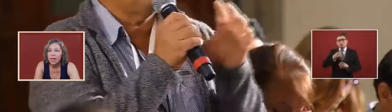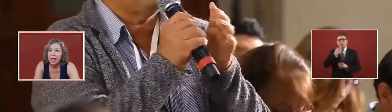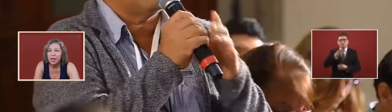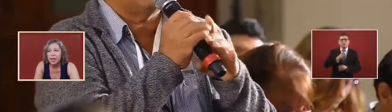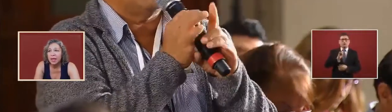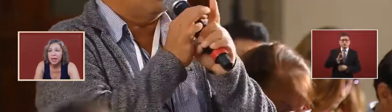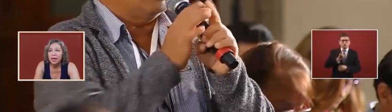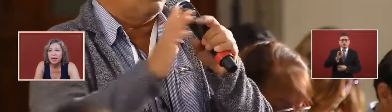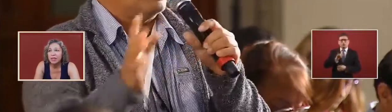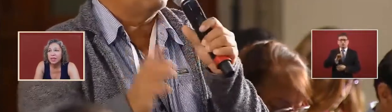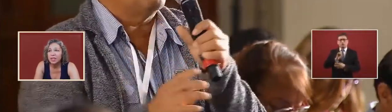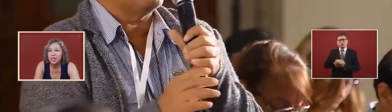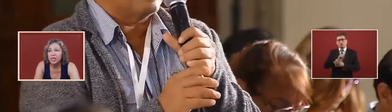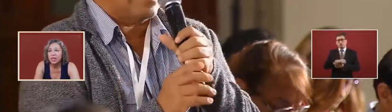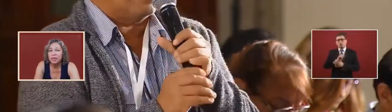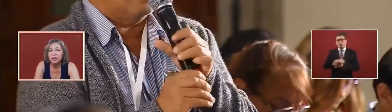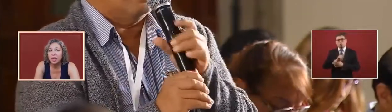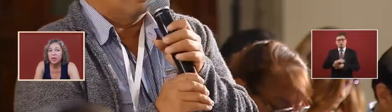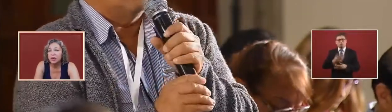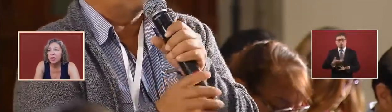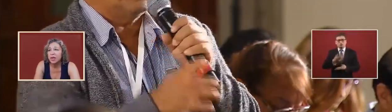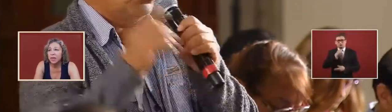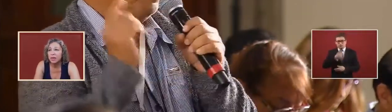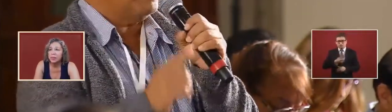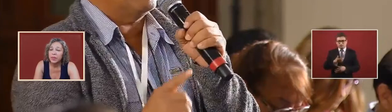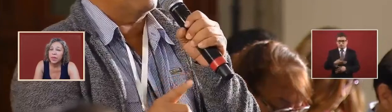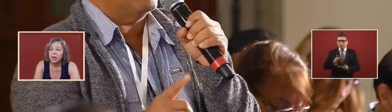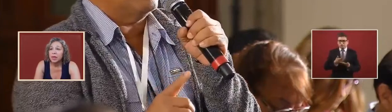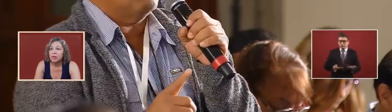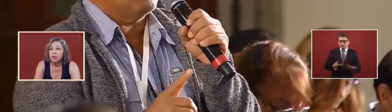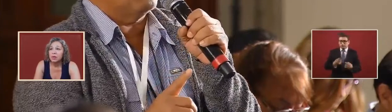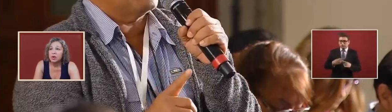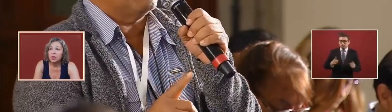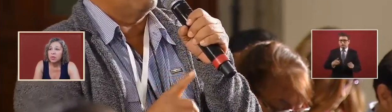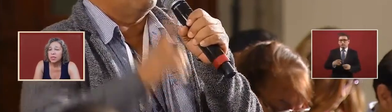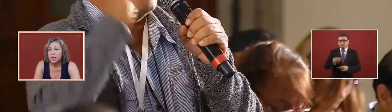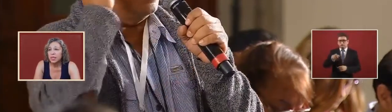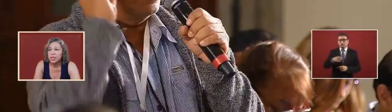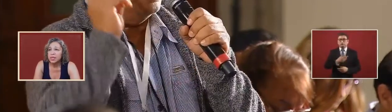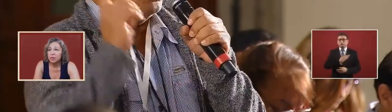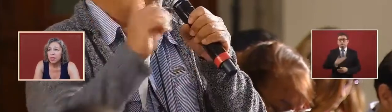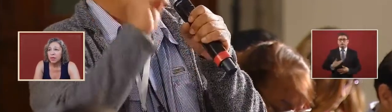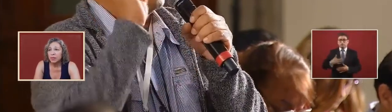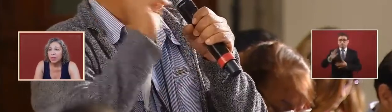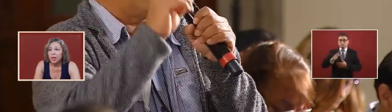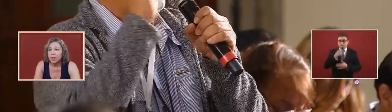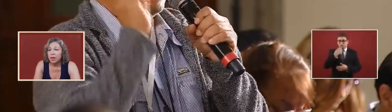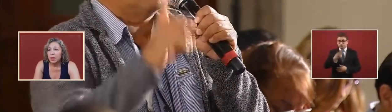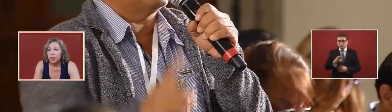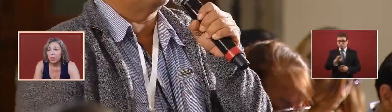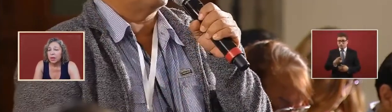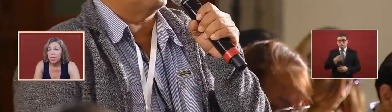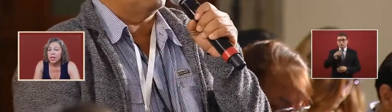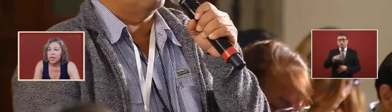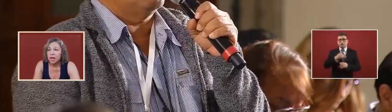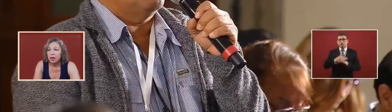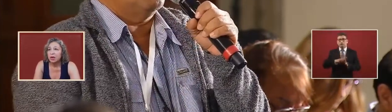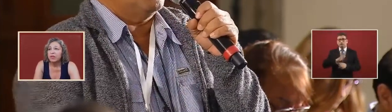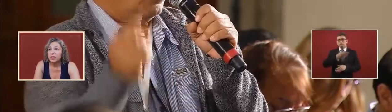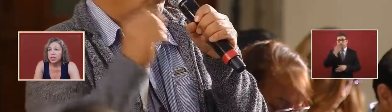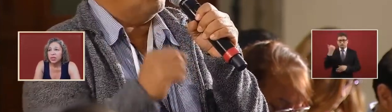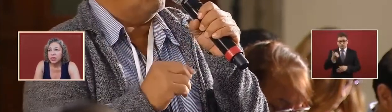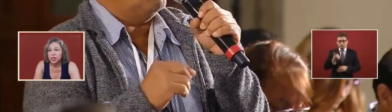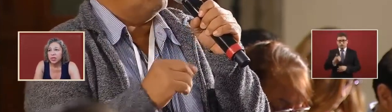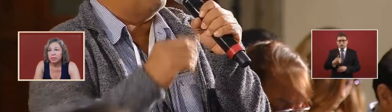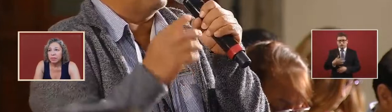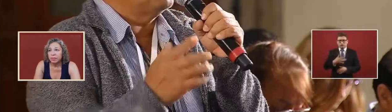say yeah yeah yeah everything's good and then they don't do anything so the new president said something he did not know